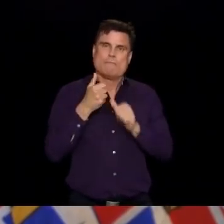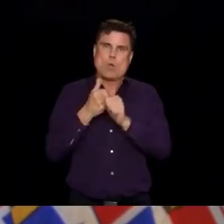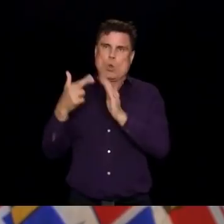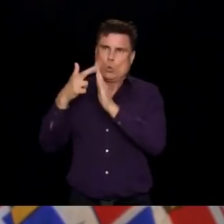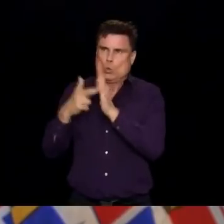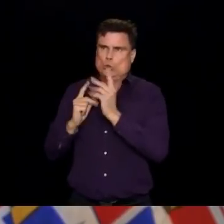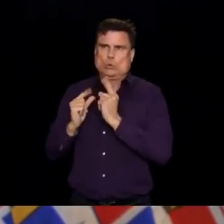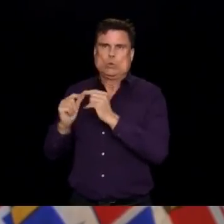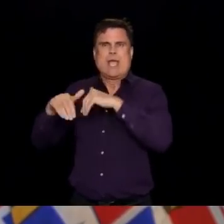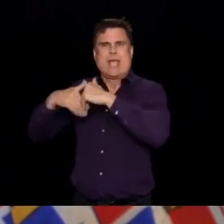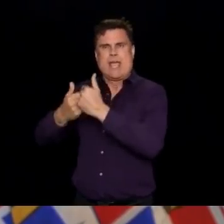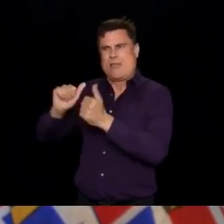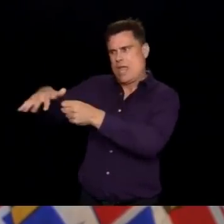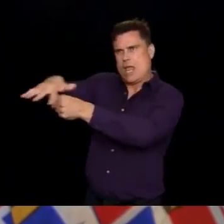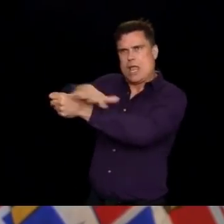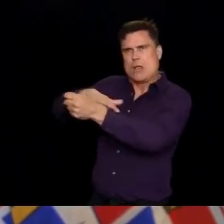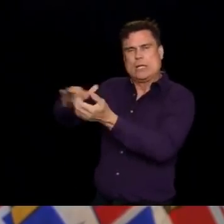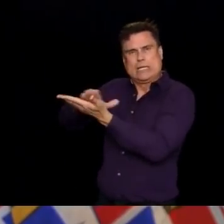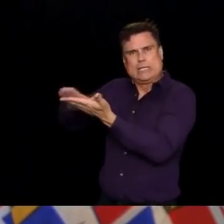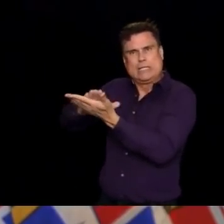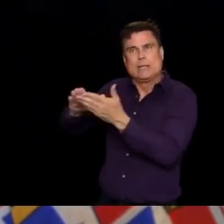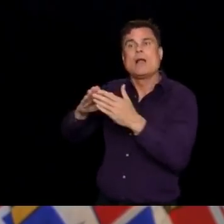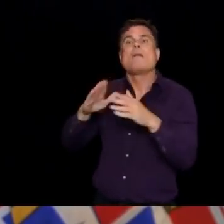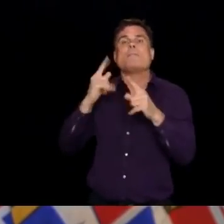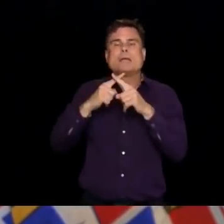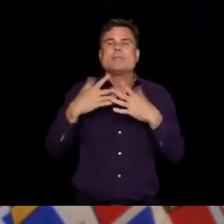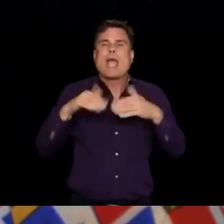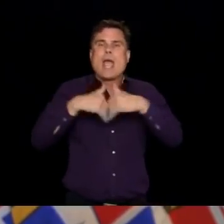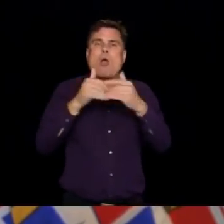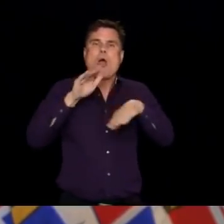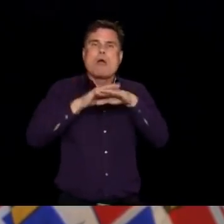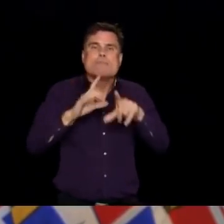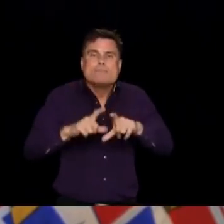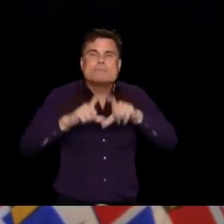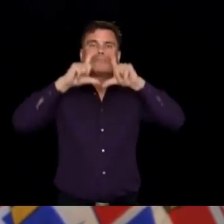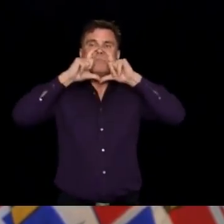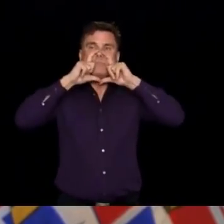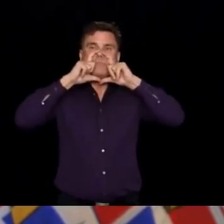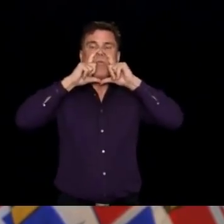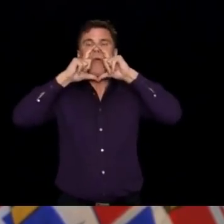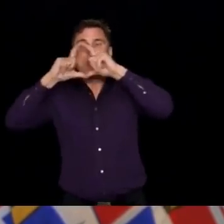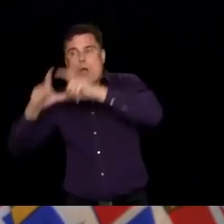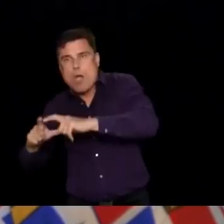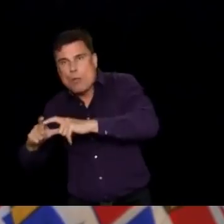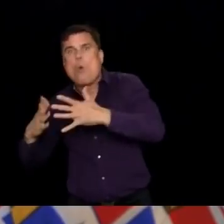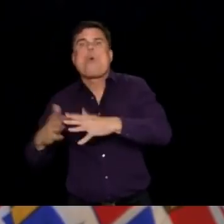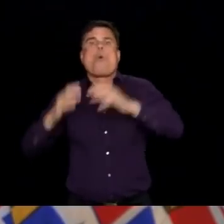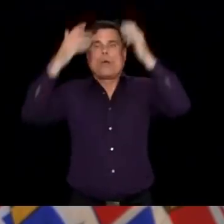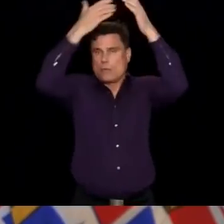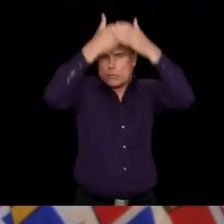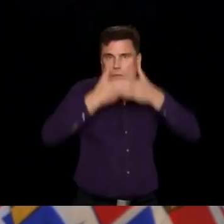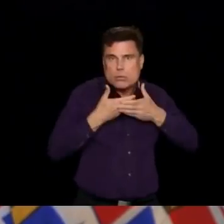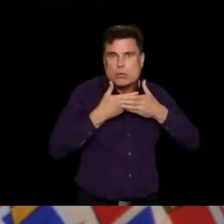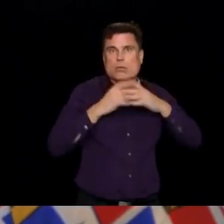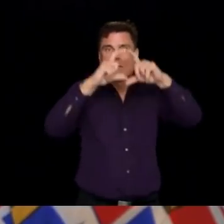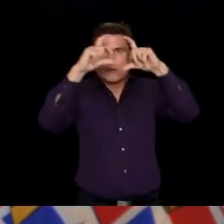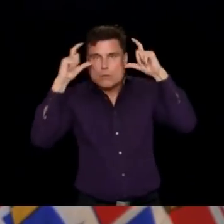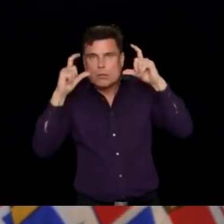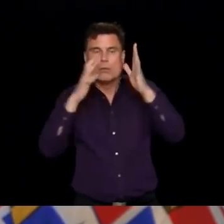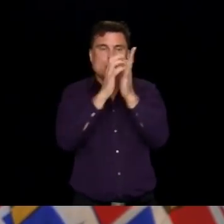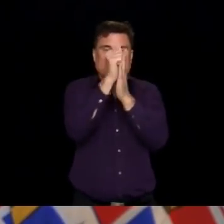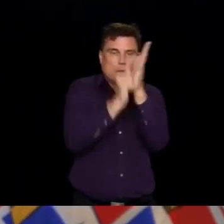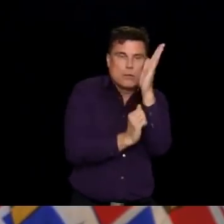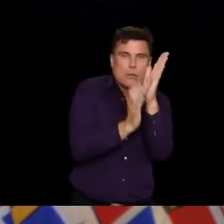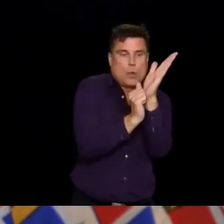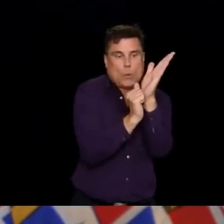that is why we have been so careful about minimizing cases in the community, because the more virus you have around, the